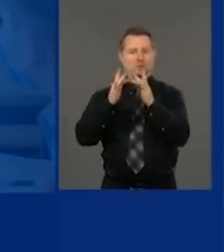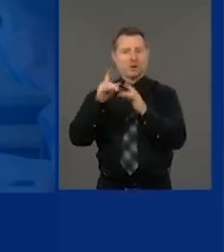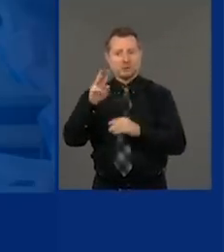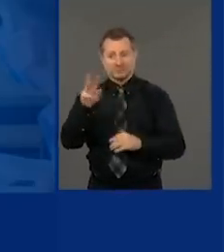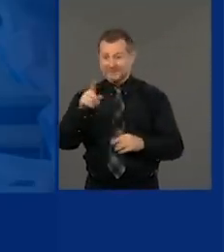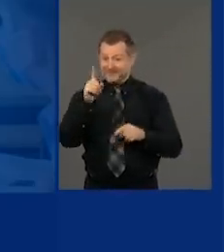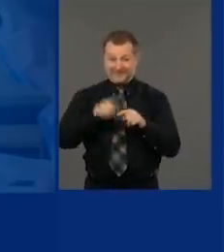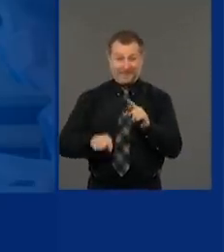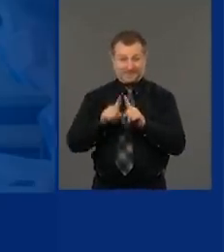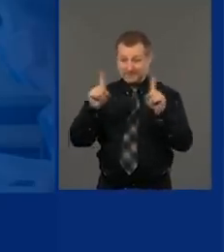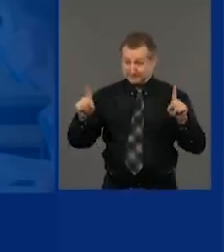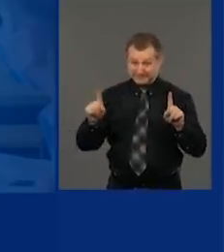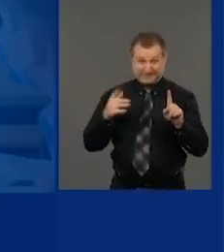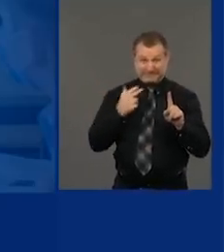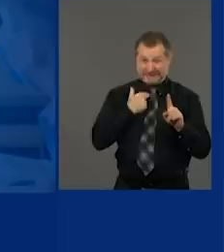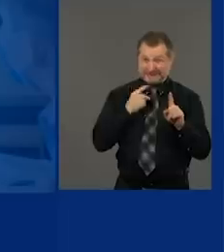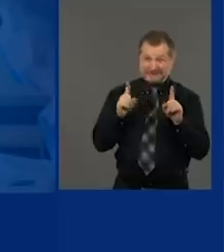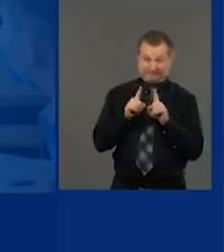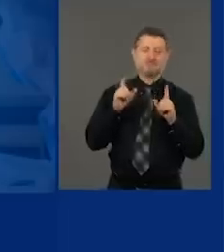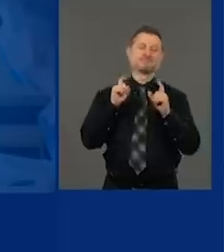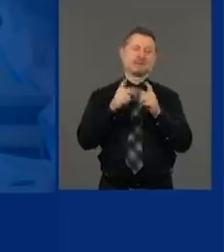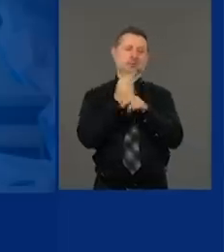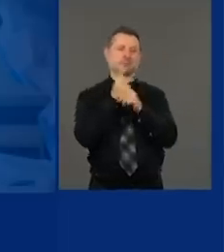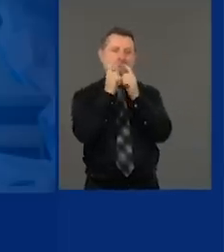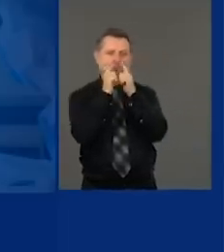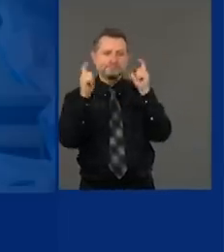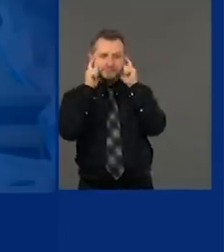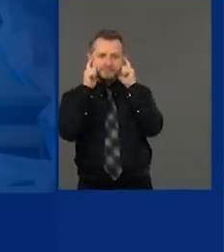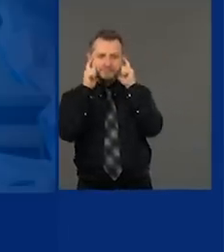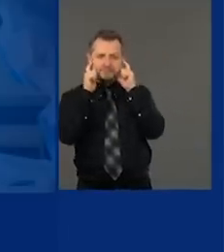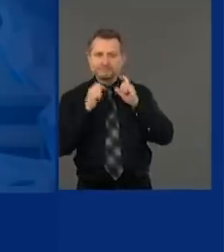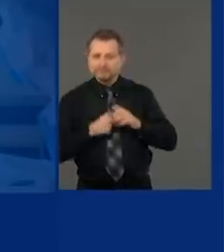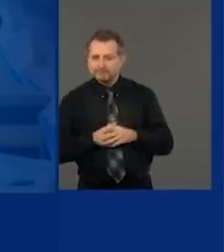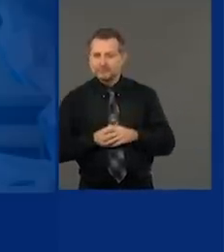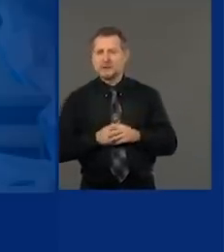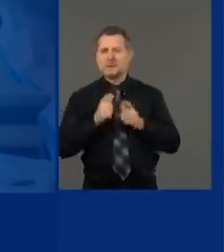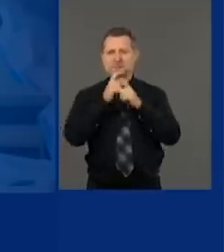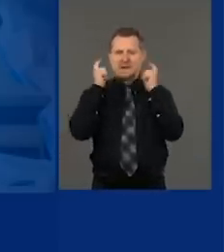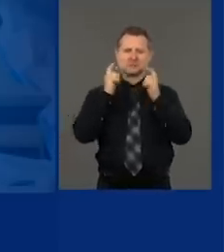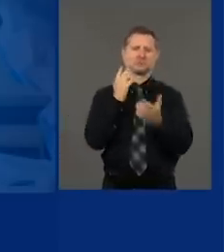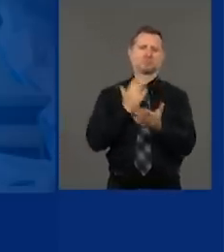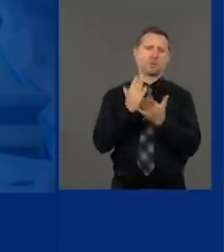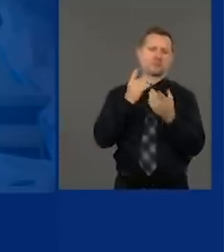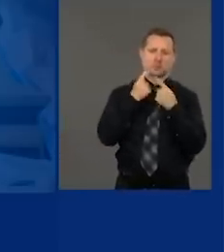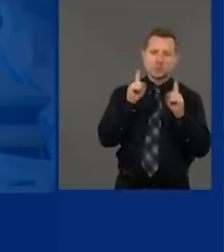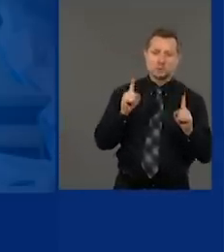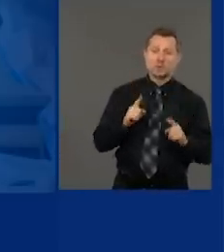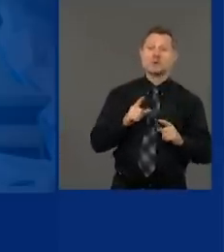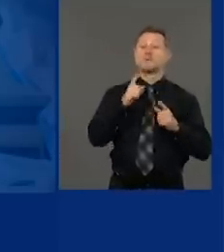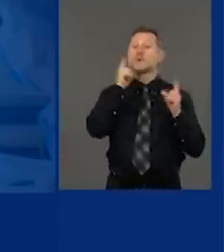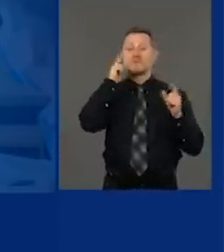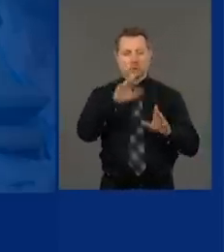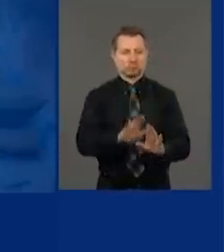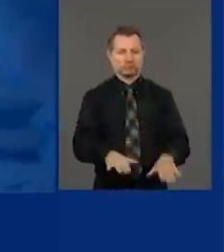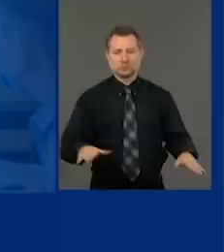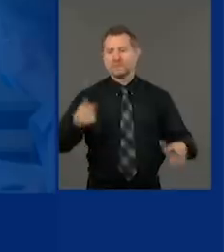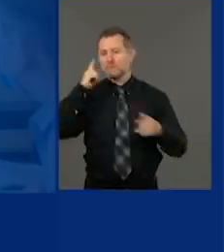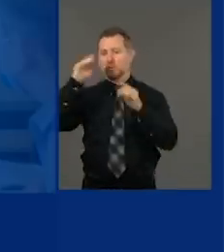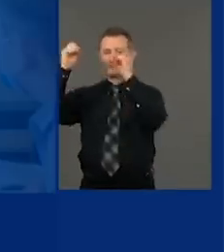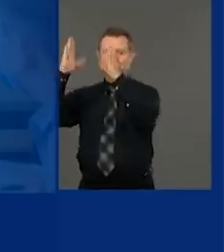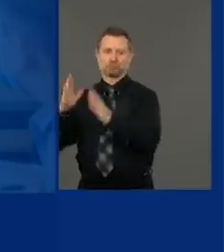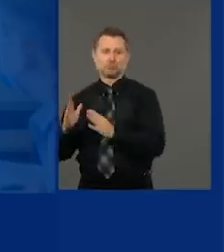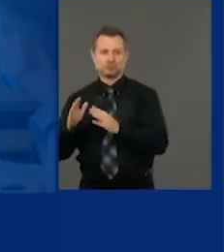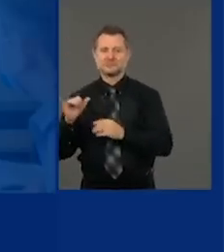maintain social distancing. Masks work. They work for children. They work for teachers. They work for everyone.